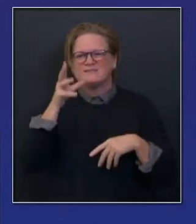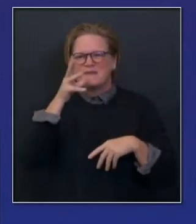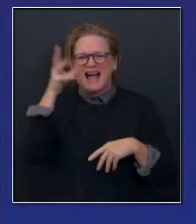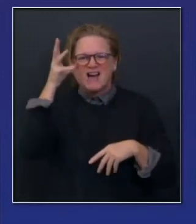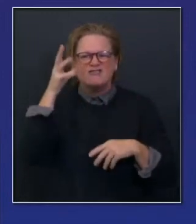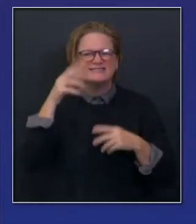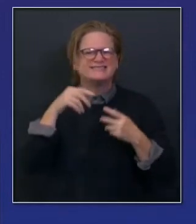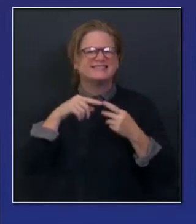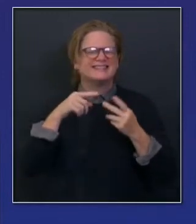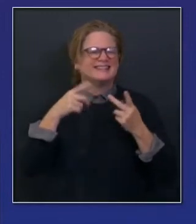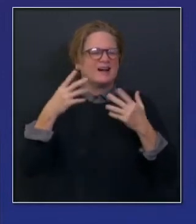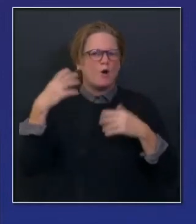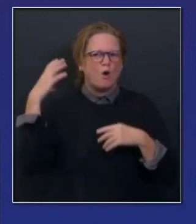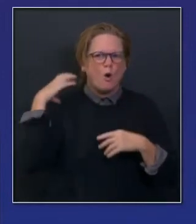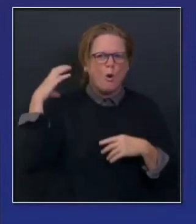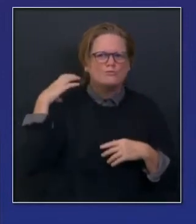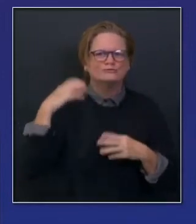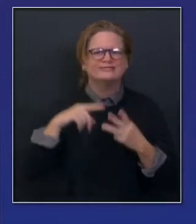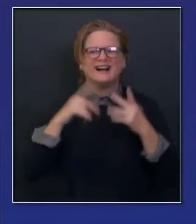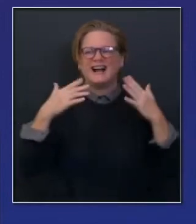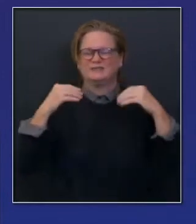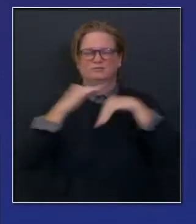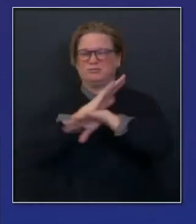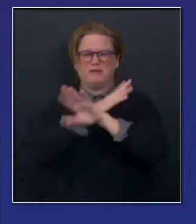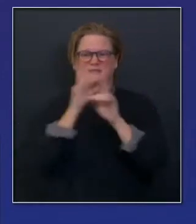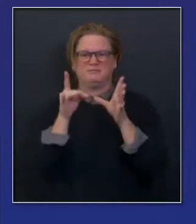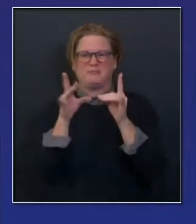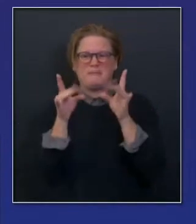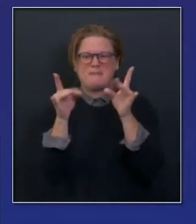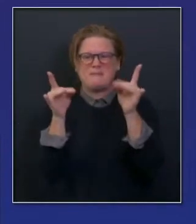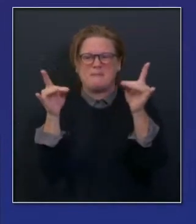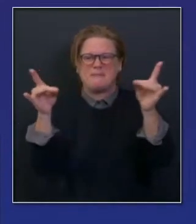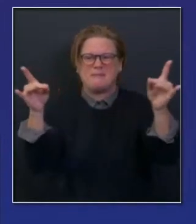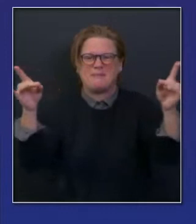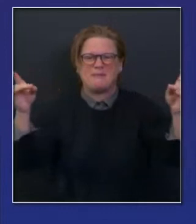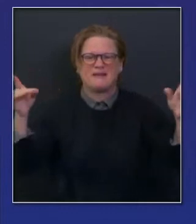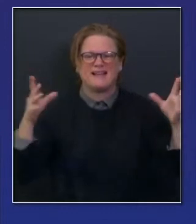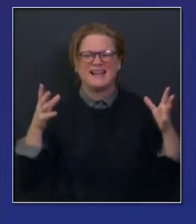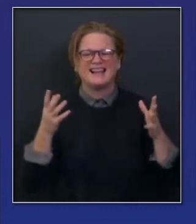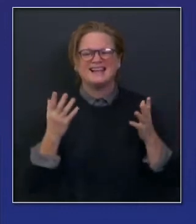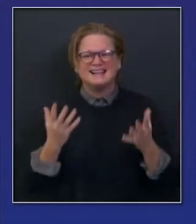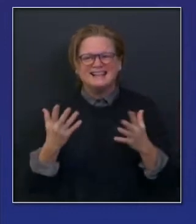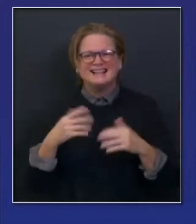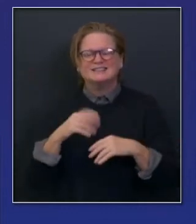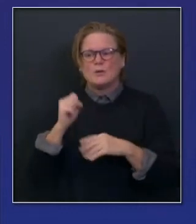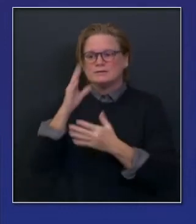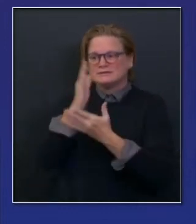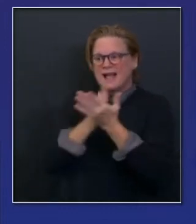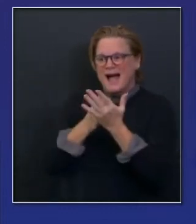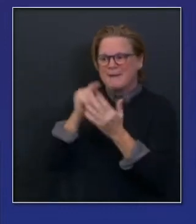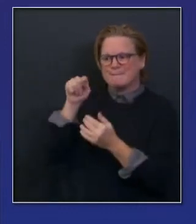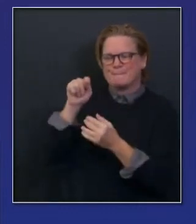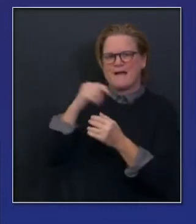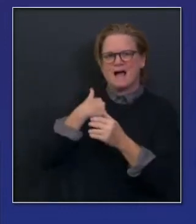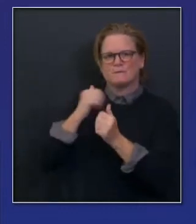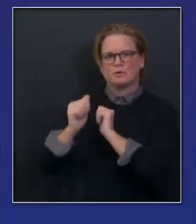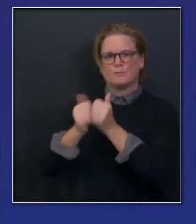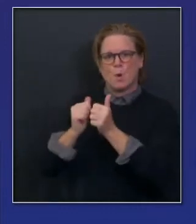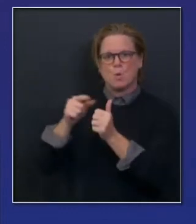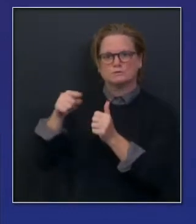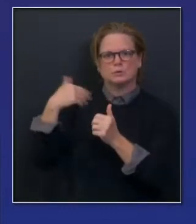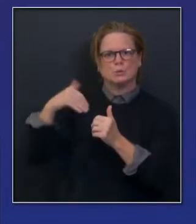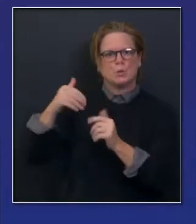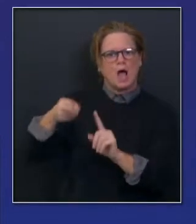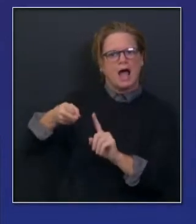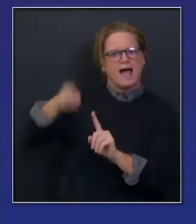points that this is higher risk in certain activities, with certain activities. And so we're just trying to do our best